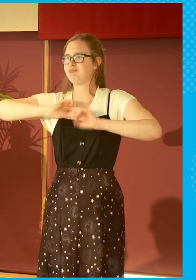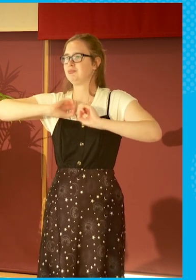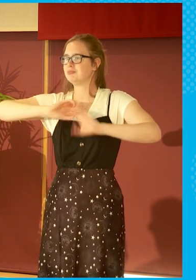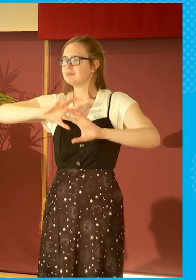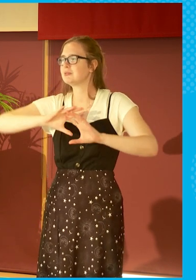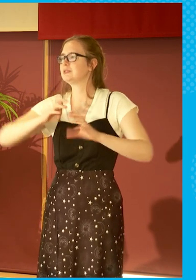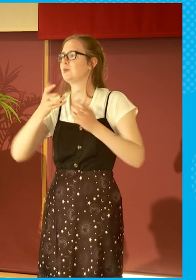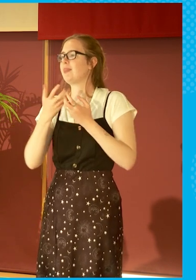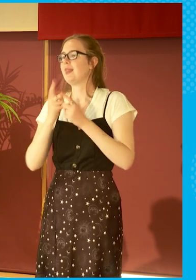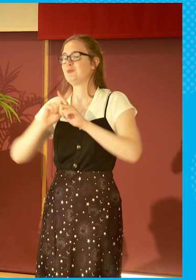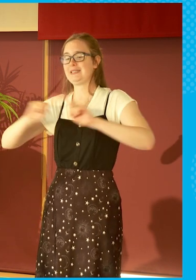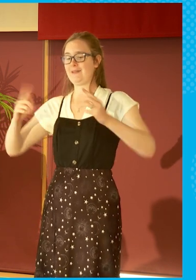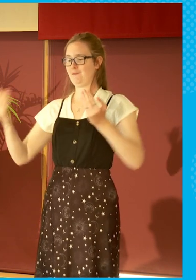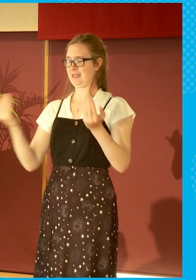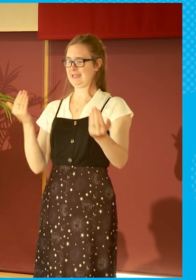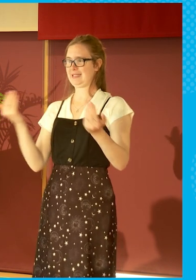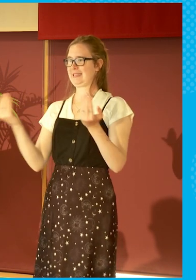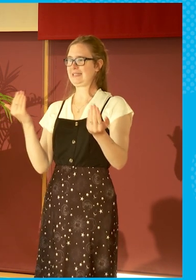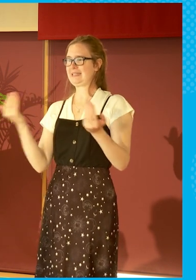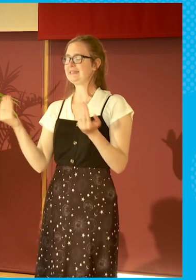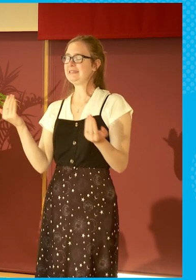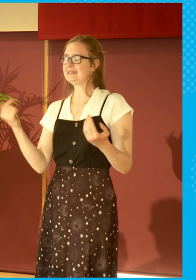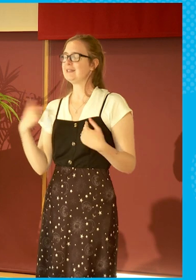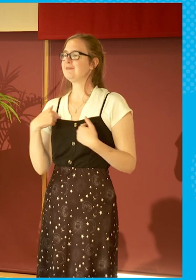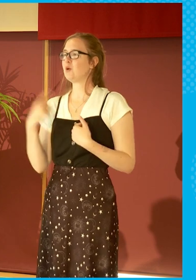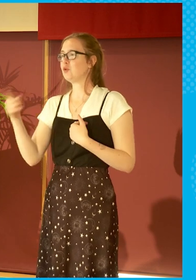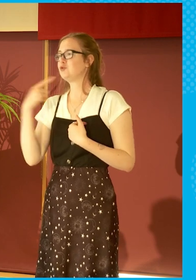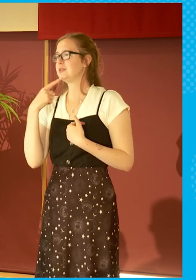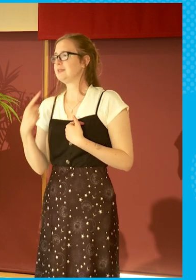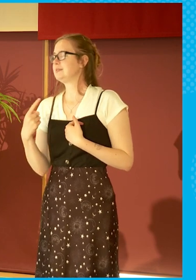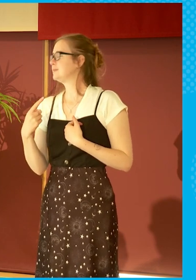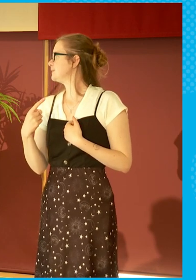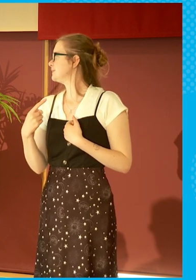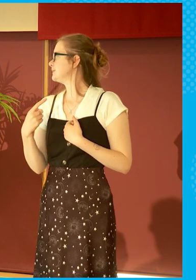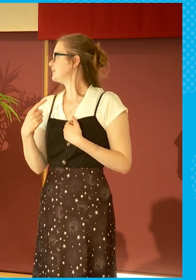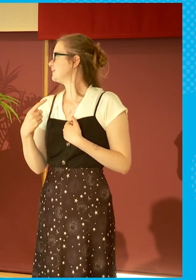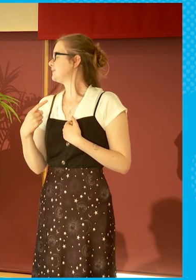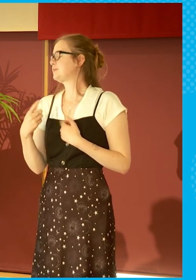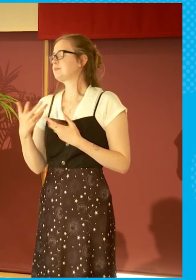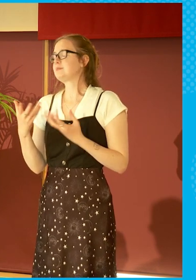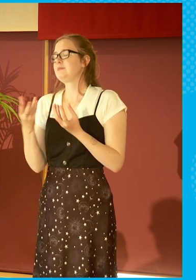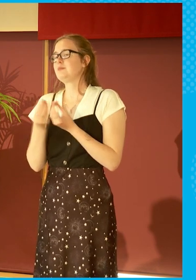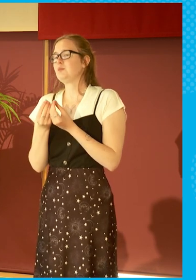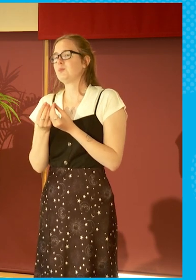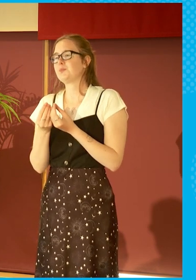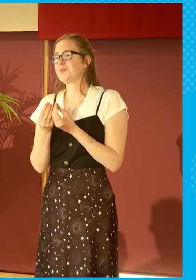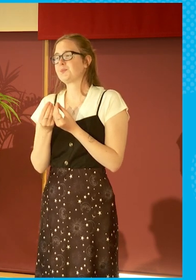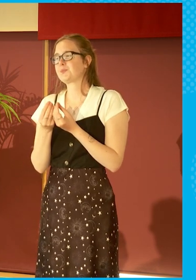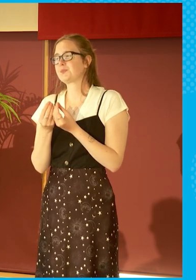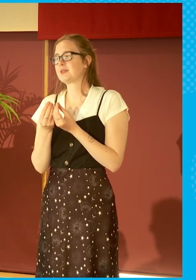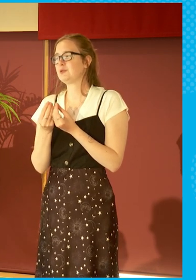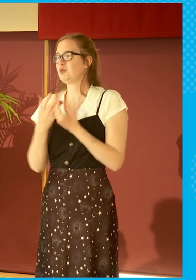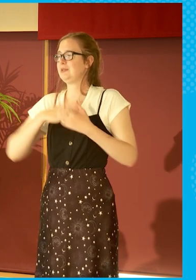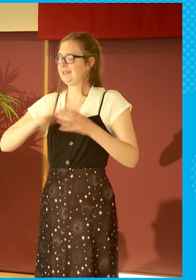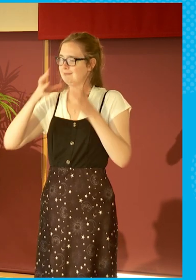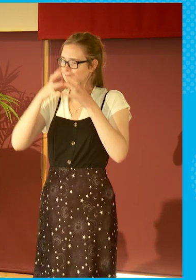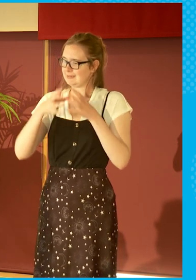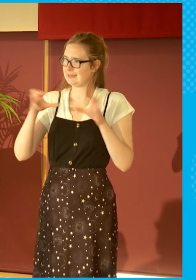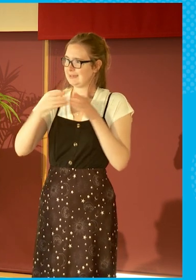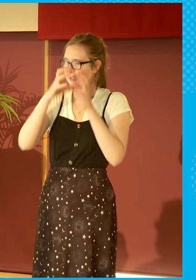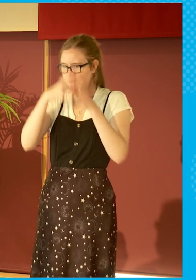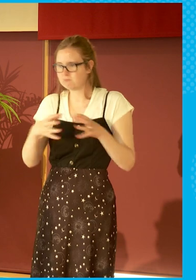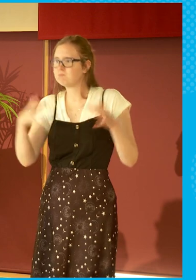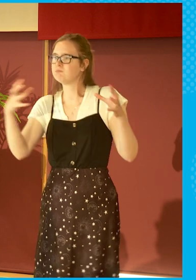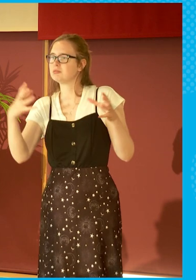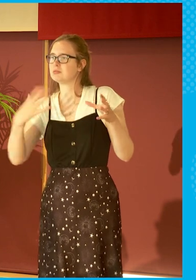from what you, what you were saying, in the sense of it takes a larger team, it costs a lot more money.